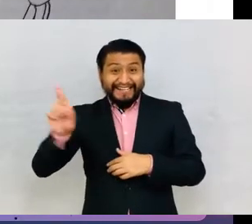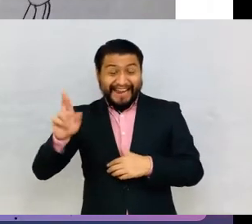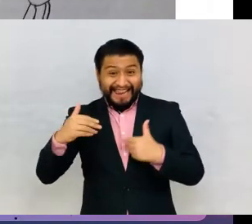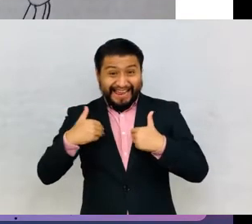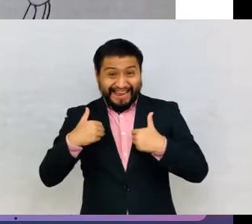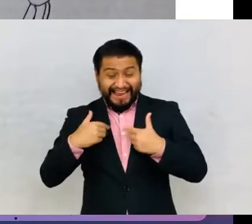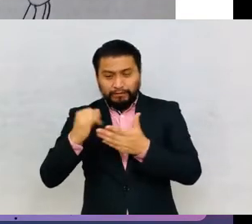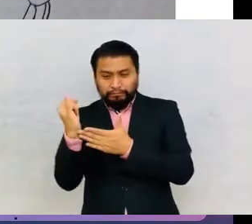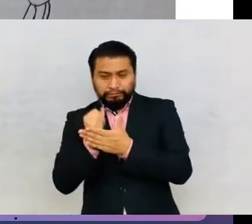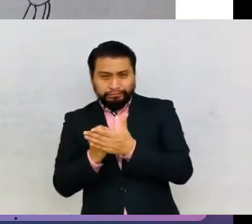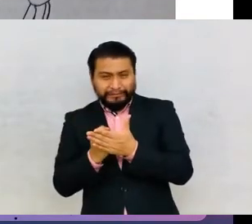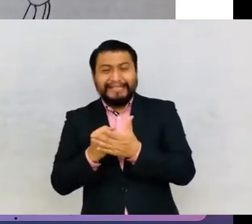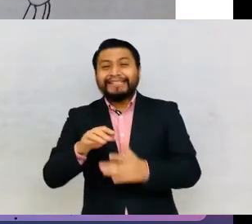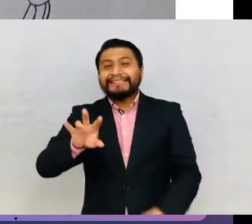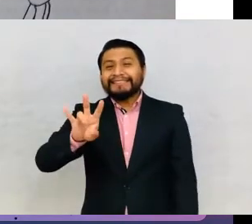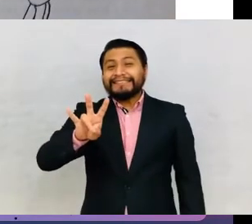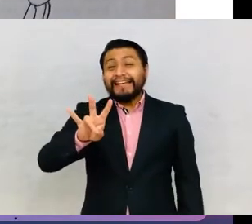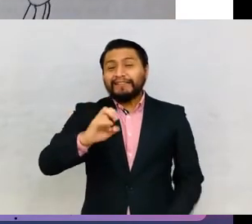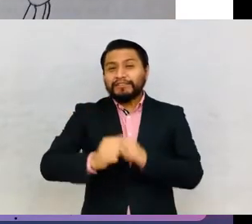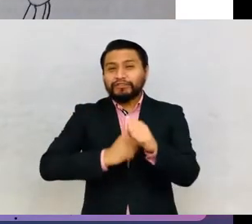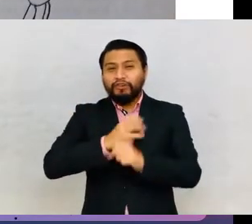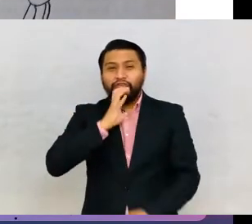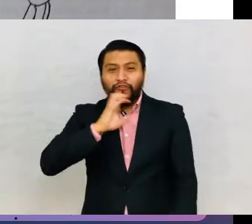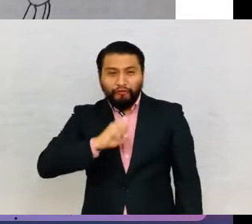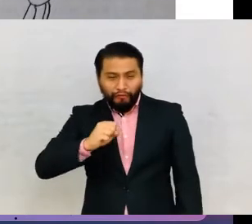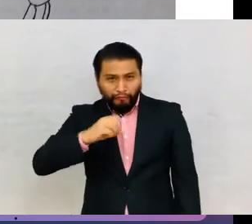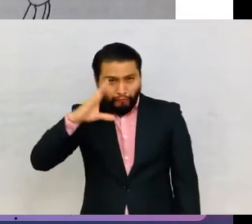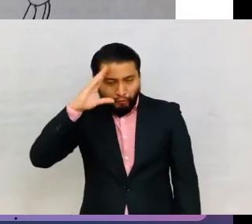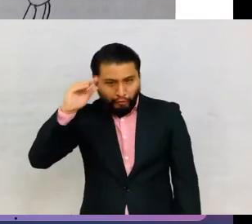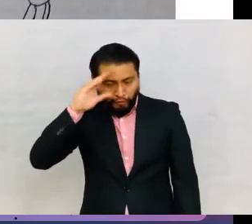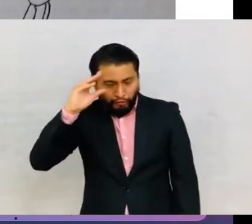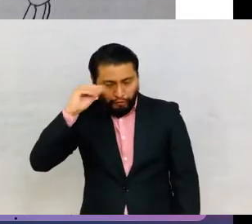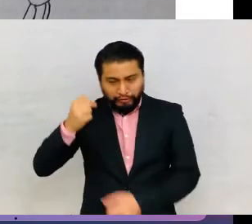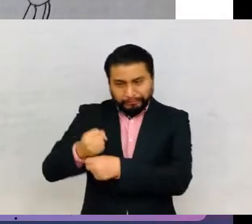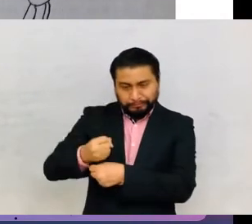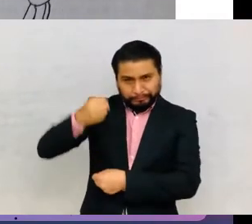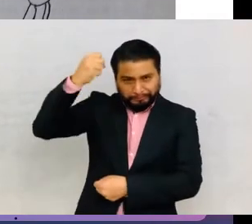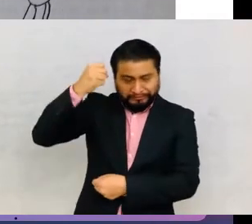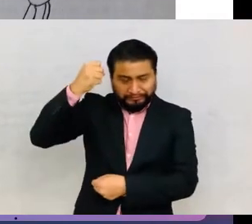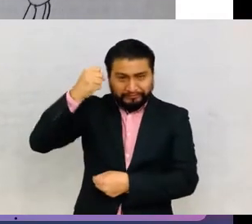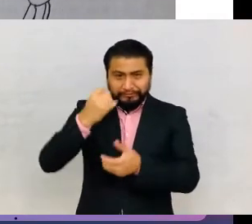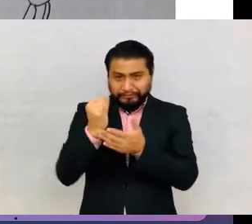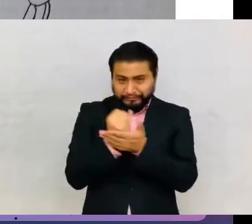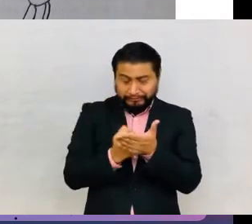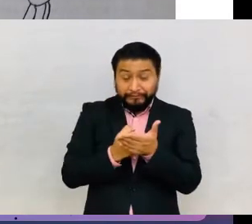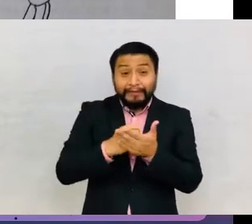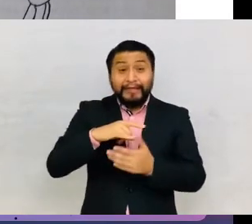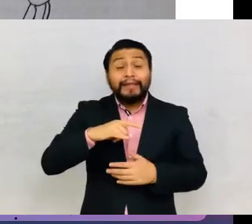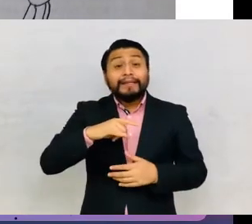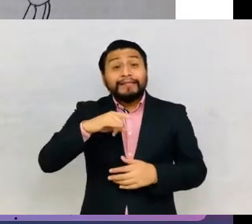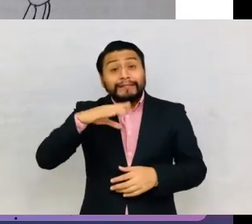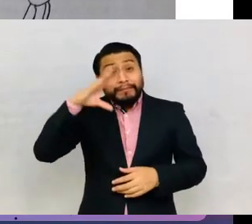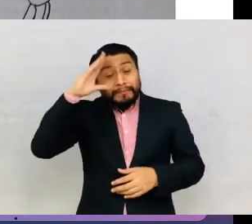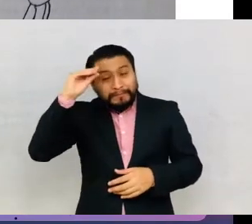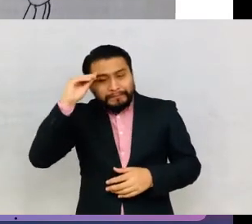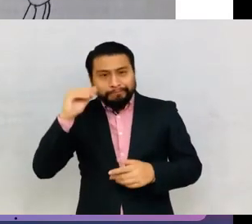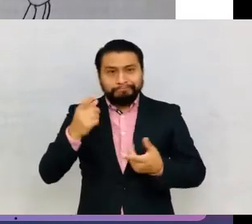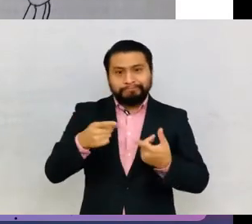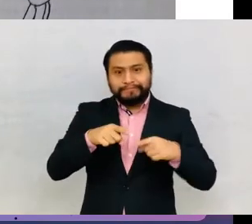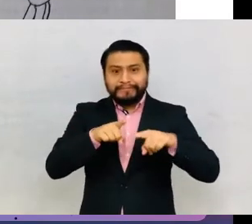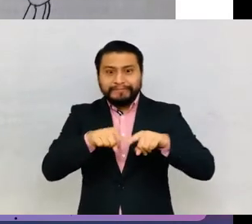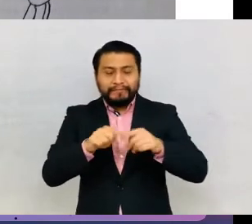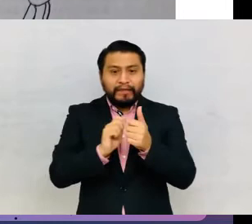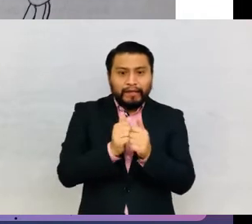by a seven-year-old boy, draw an umbrella. The children, depending on how they draw